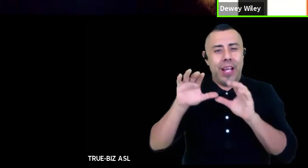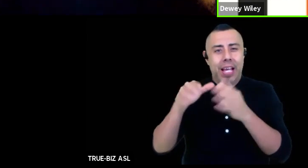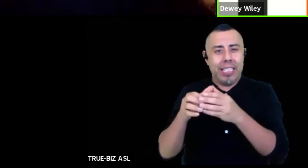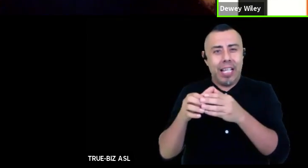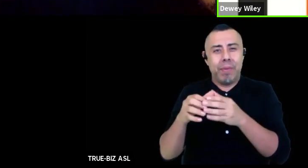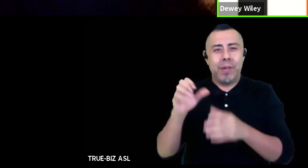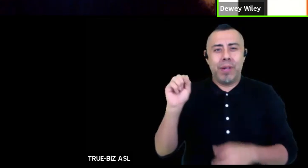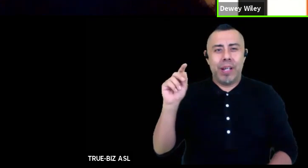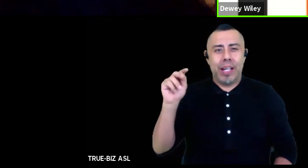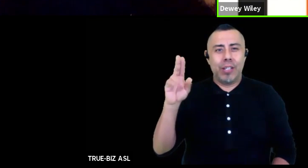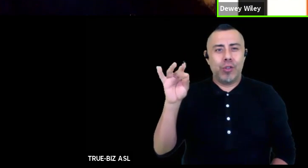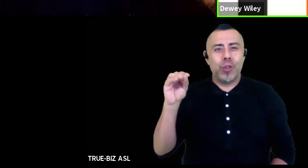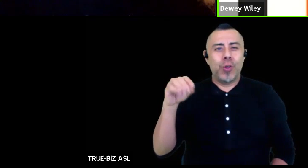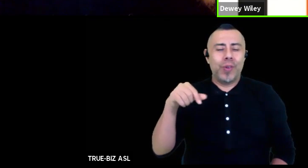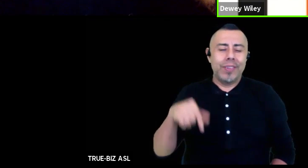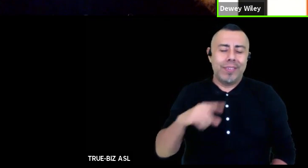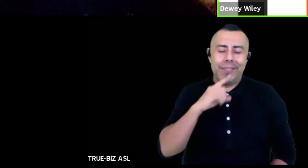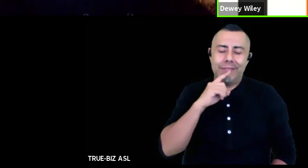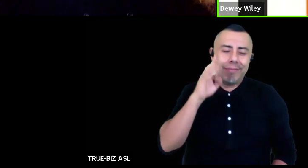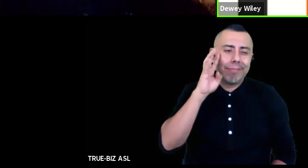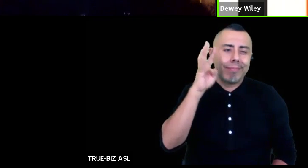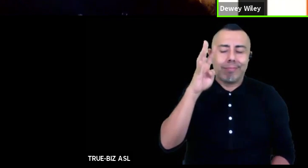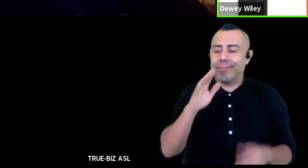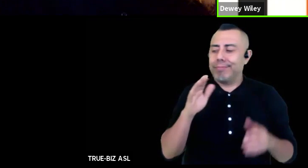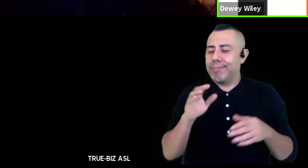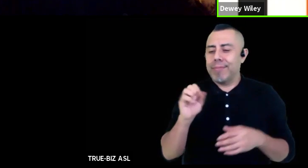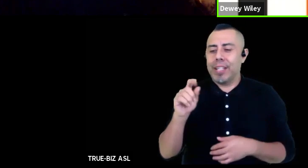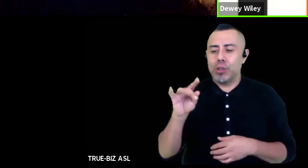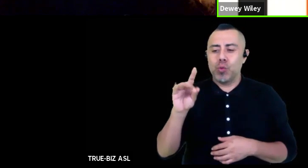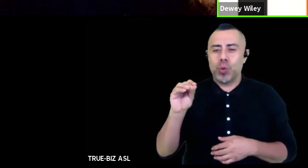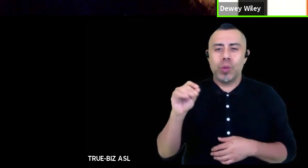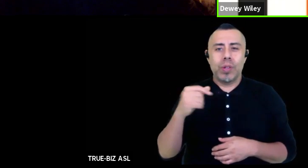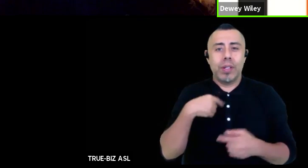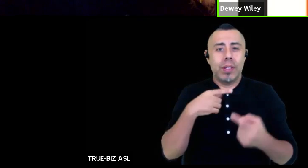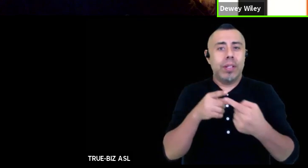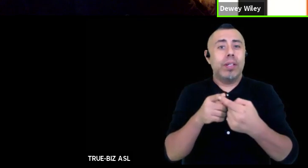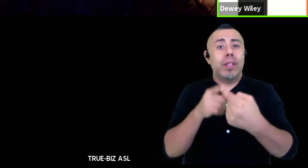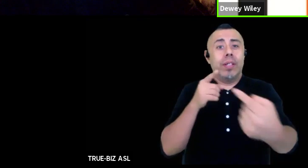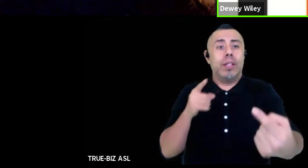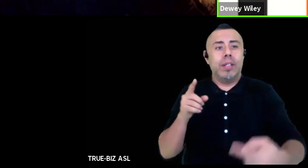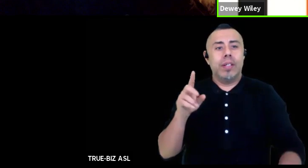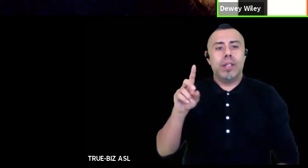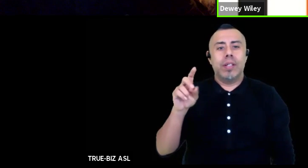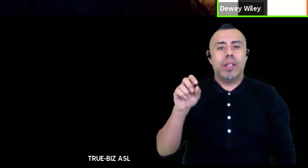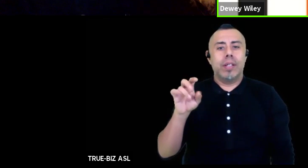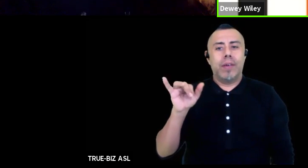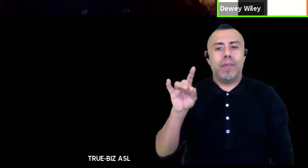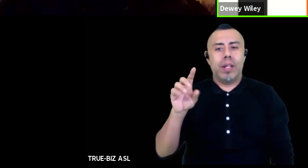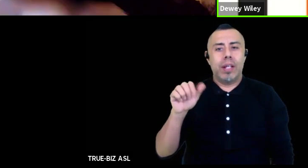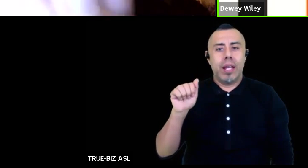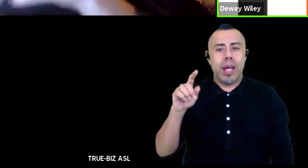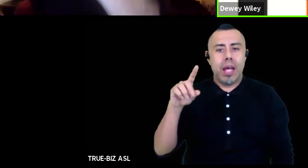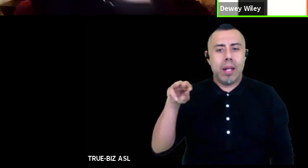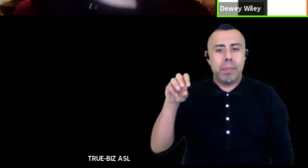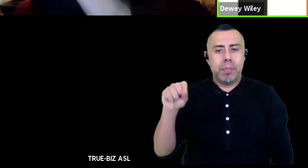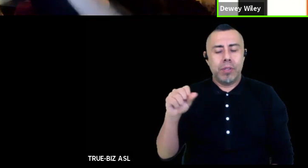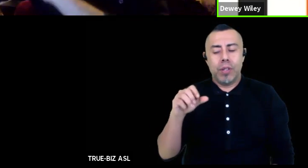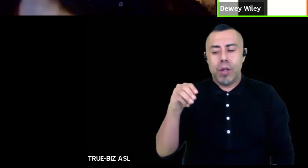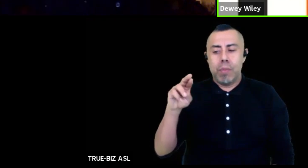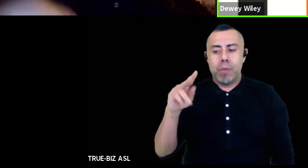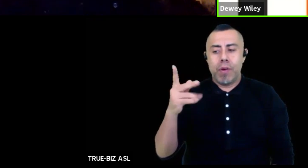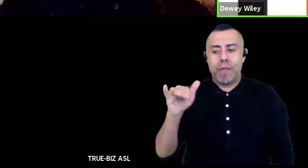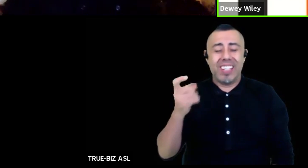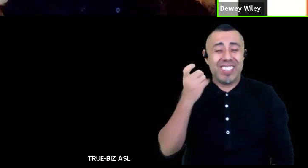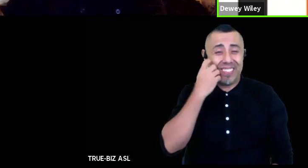as it were and i'm opposite uh david adams murphy who just played piotr